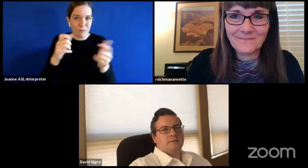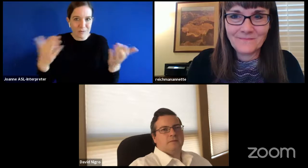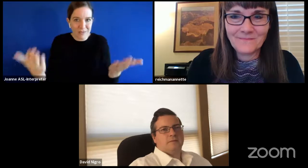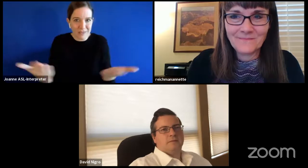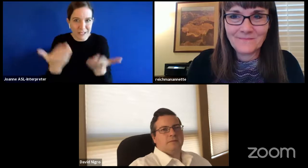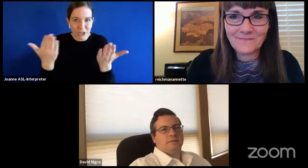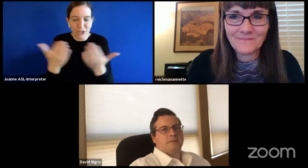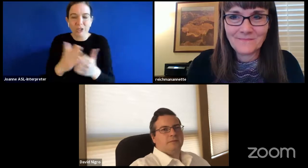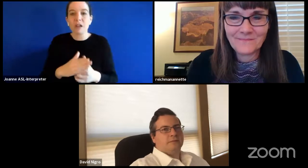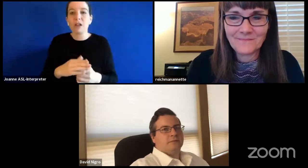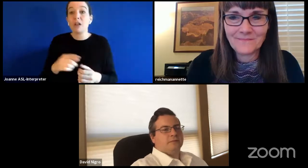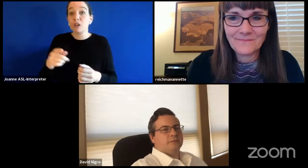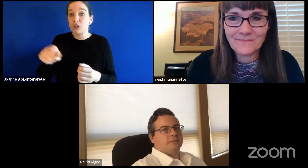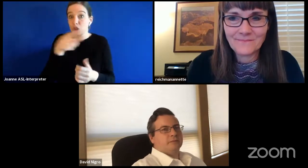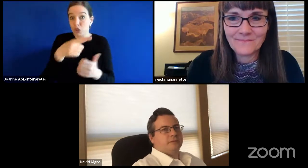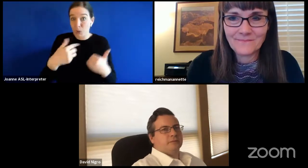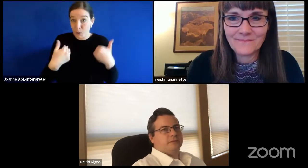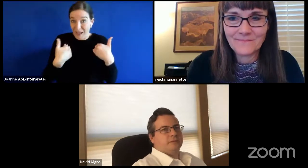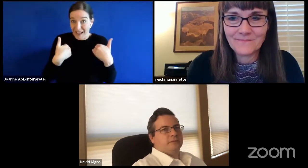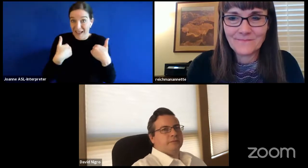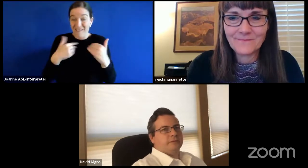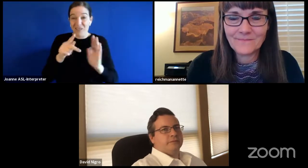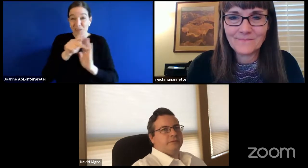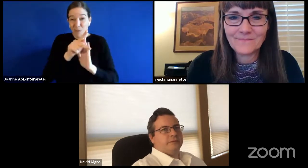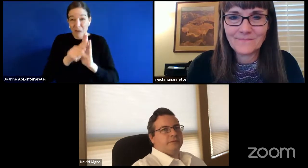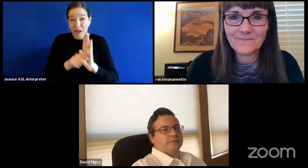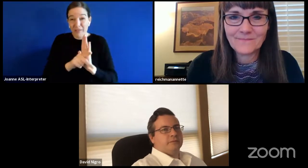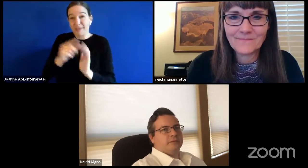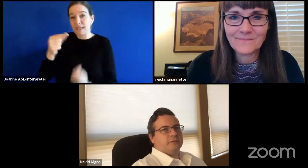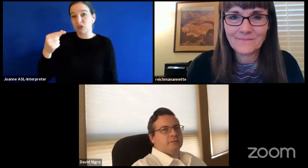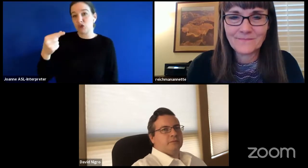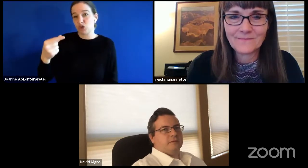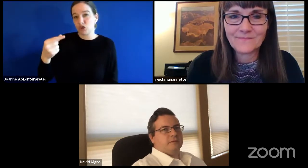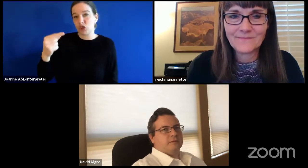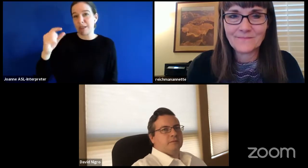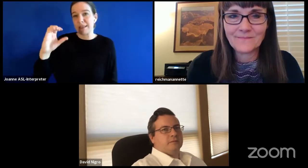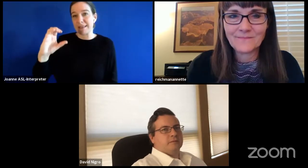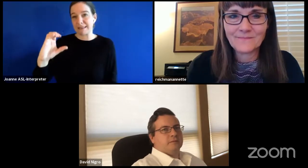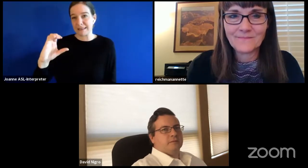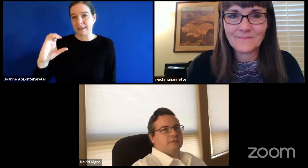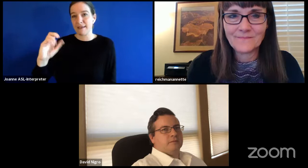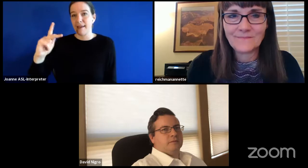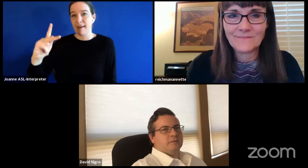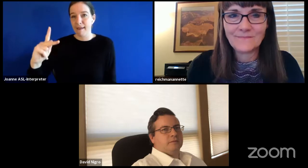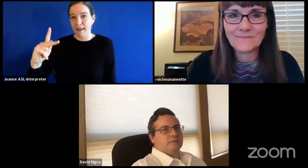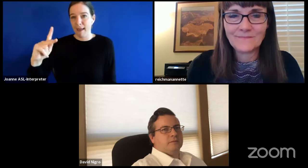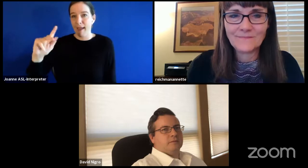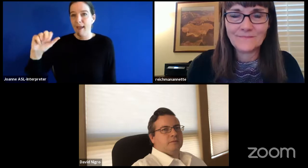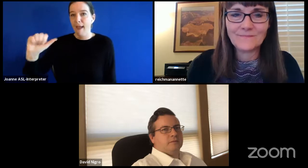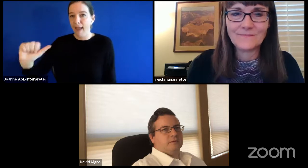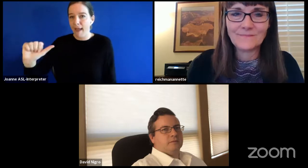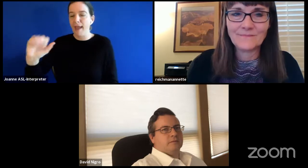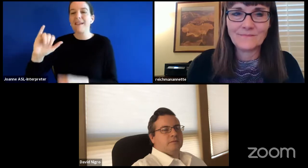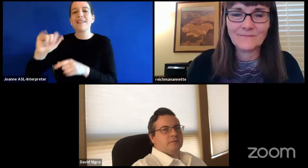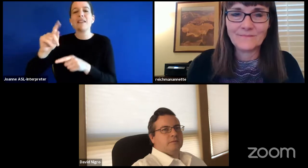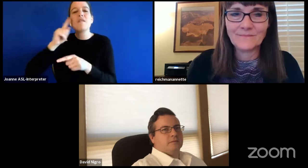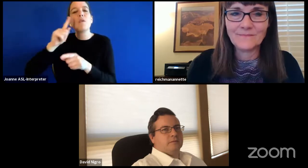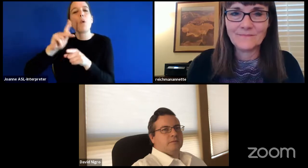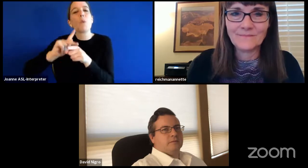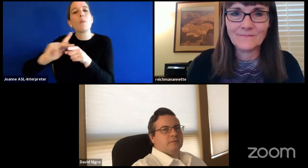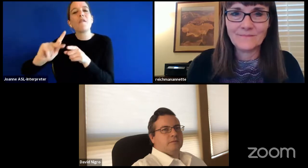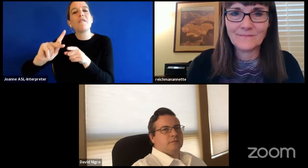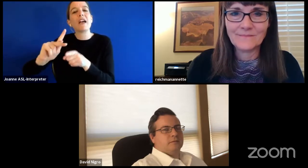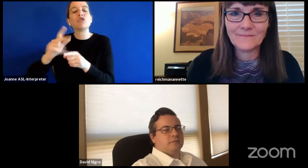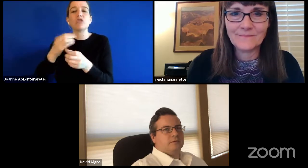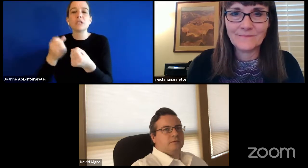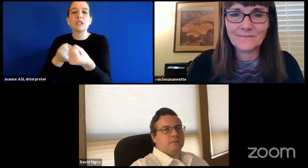board members uh policy g c k a for professional and support staff telecommuting